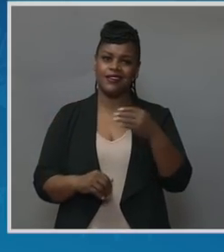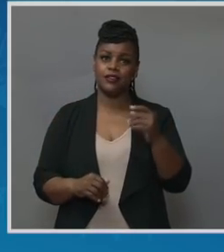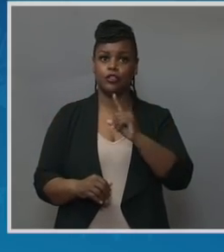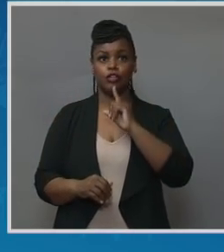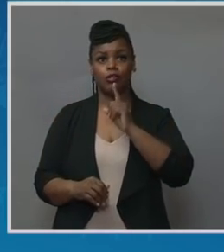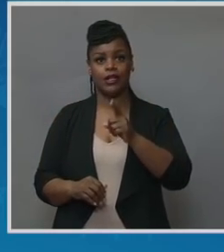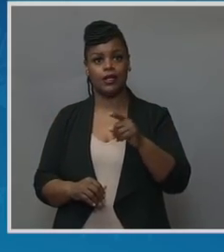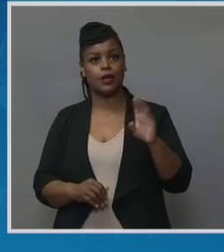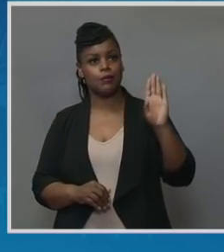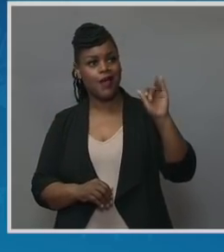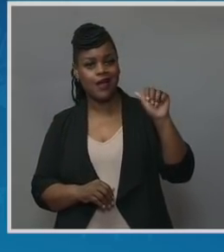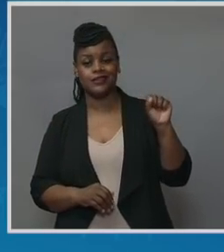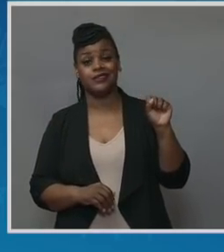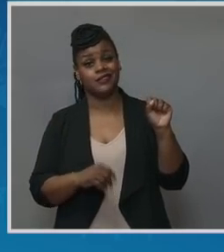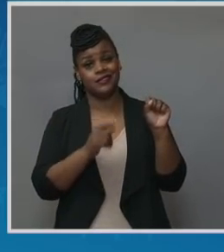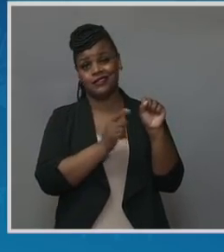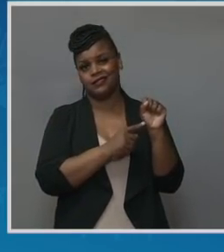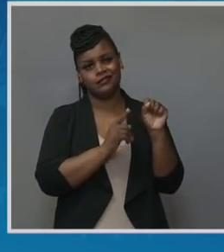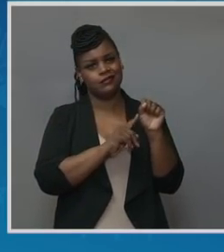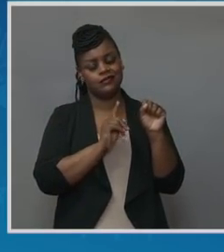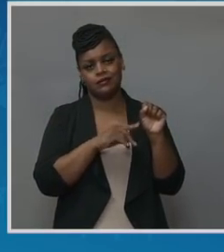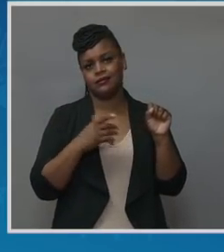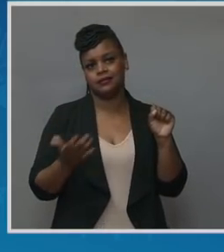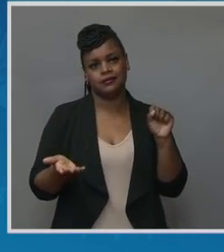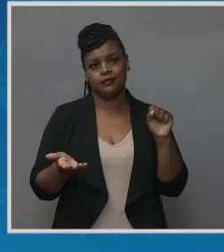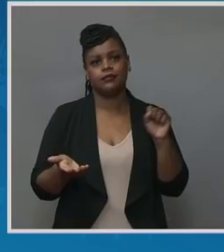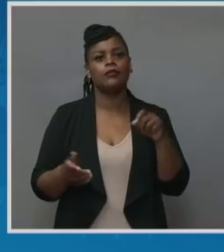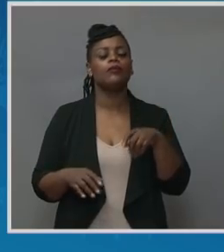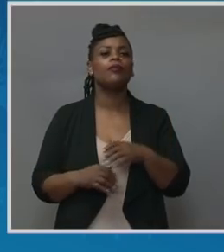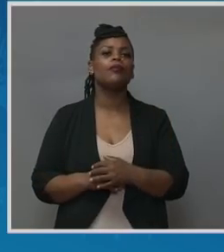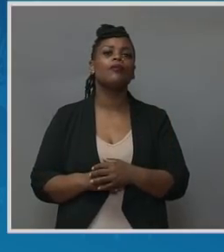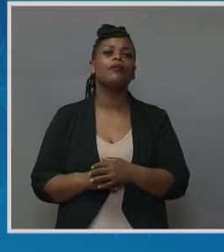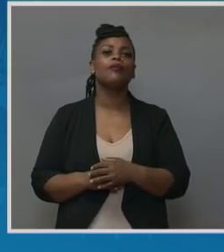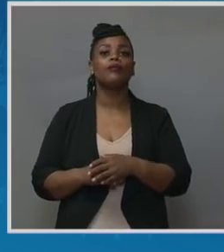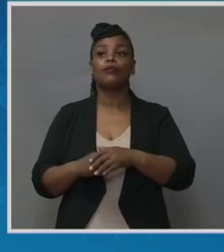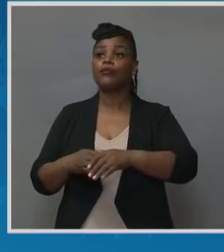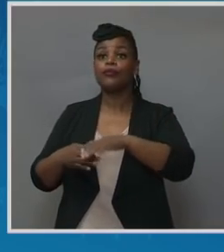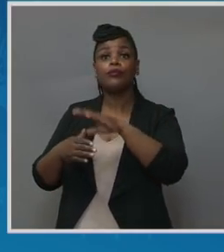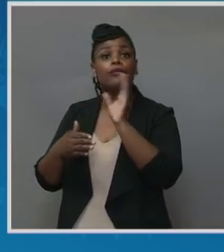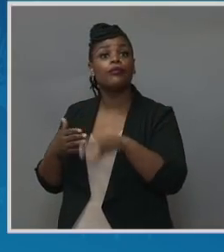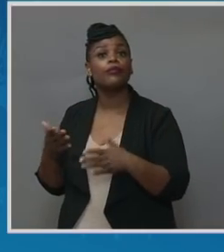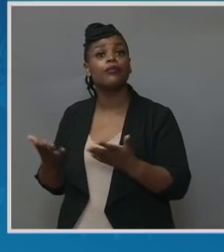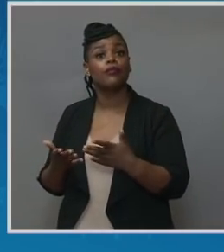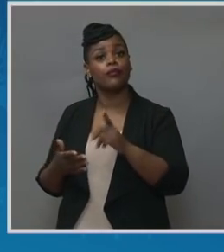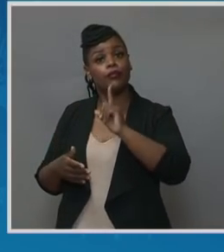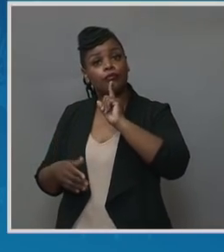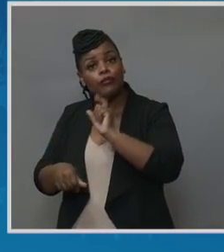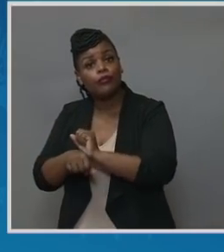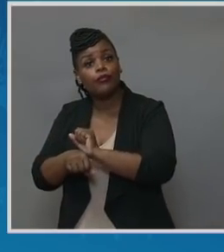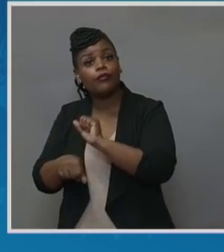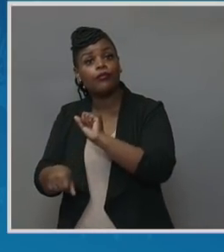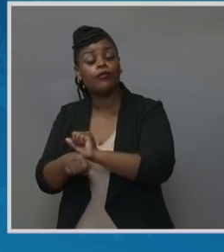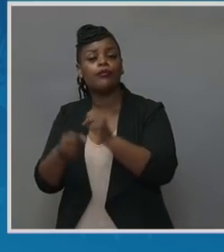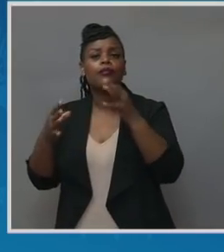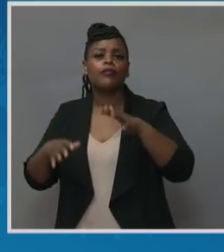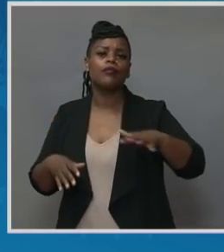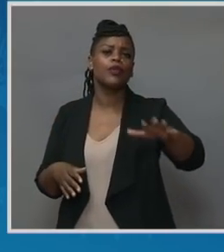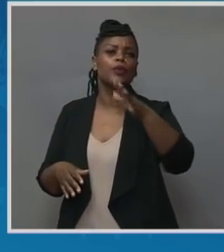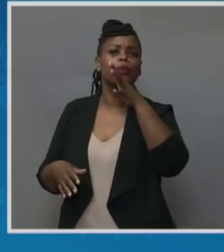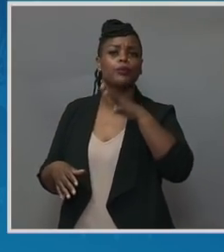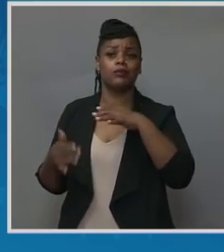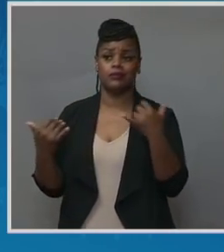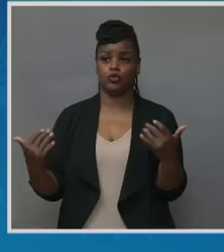And the consequences are both very real. Many of the women in this room have experienced them